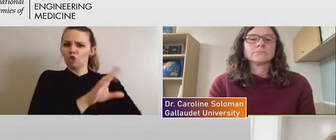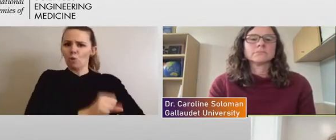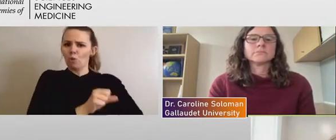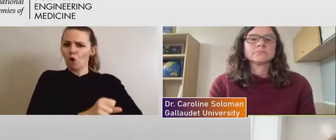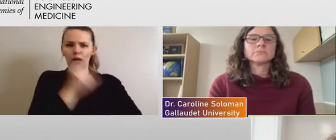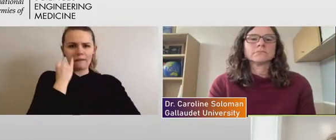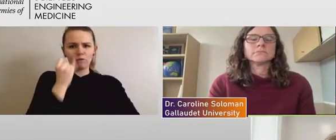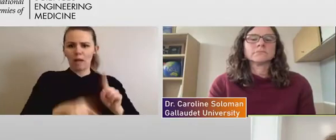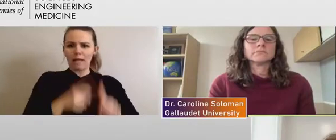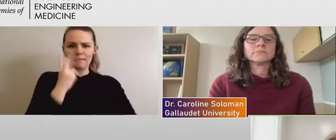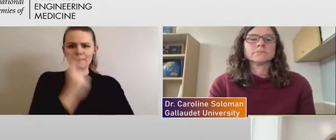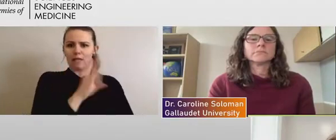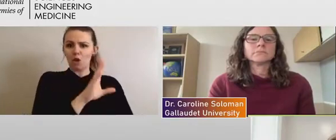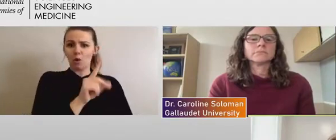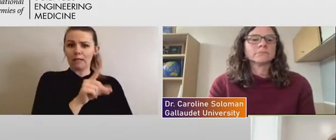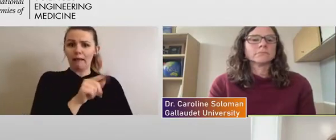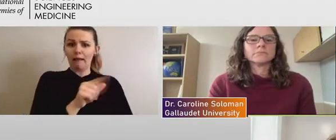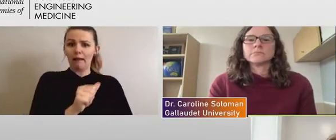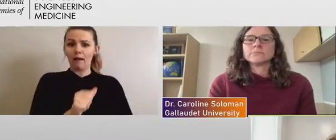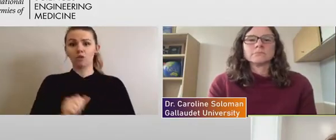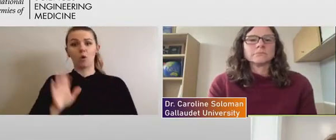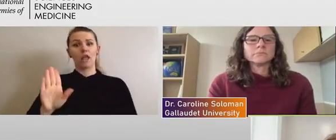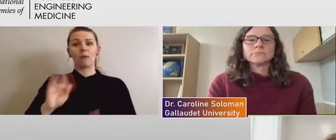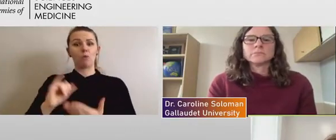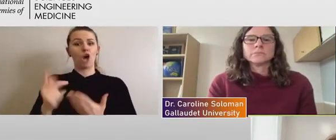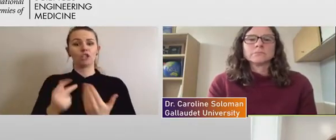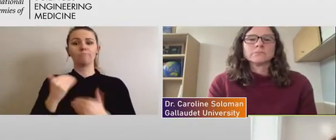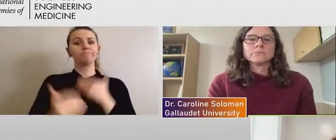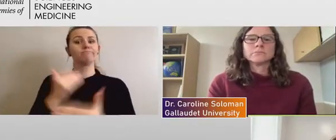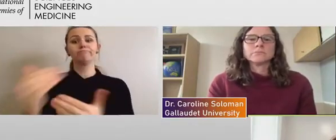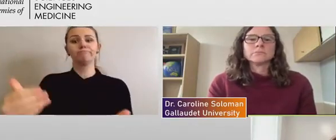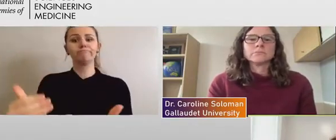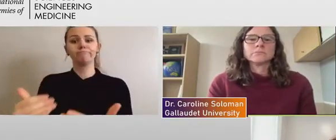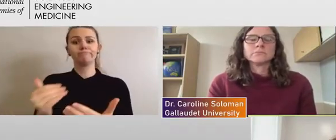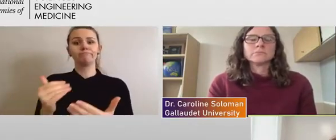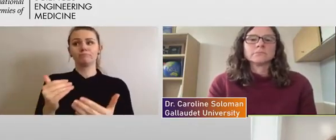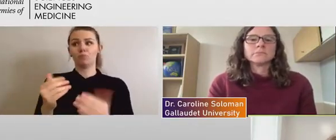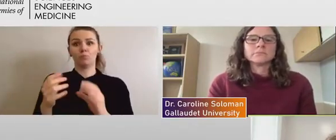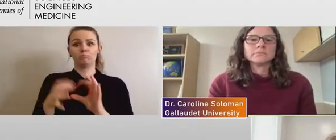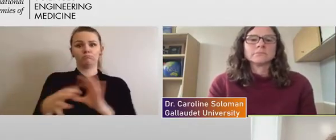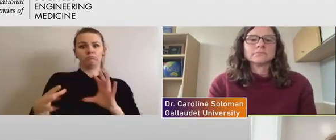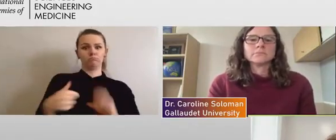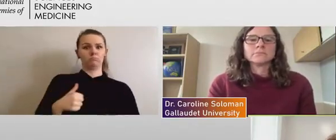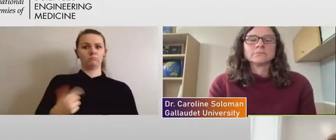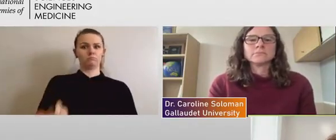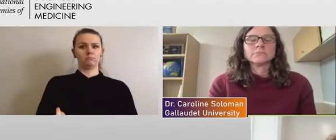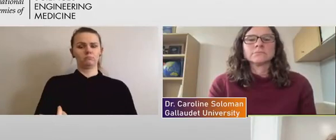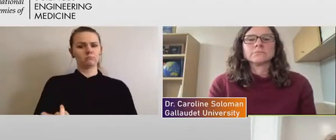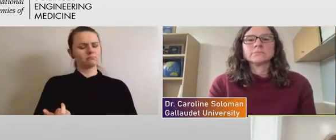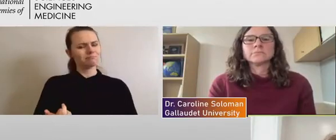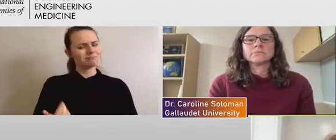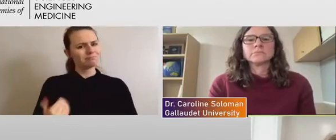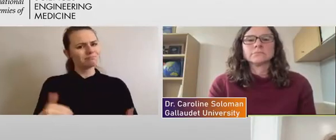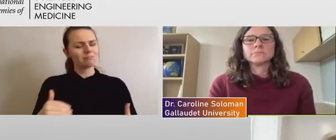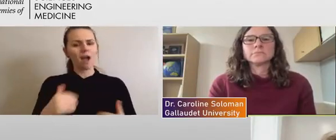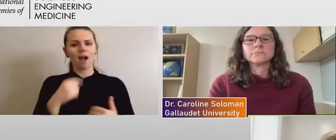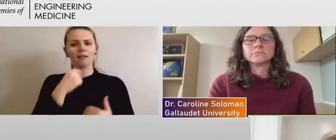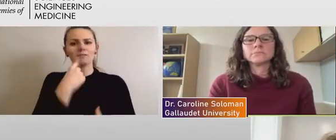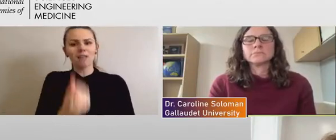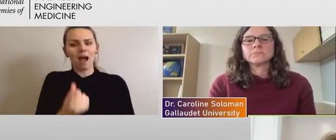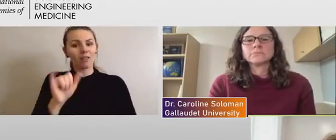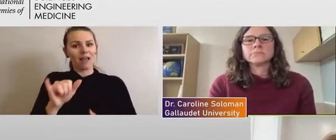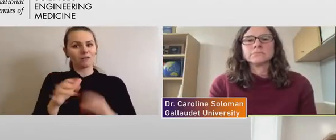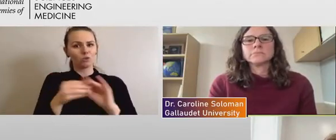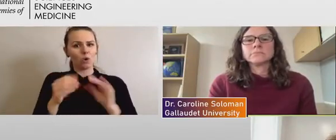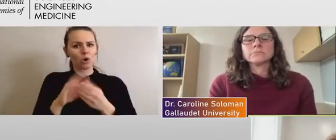And, you know, the project went on without me, right? And, you know, I think when I've told that story, people are shocked,